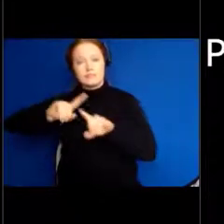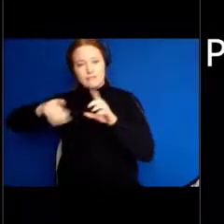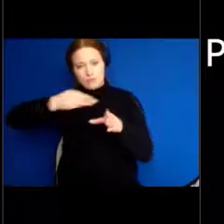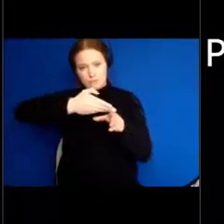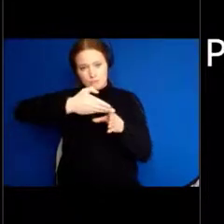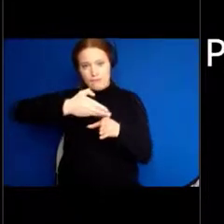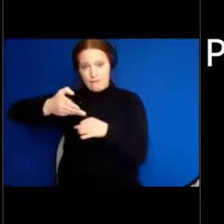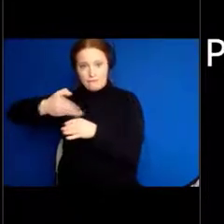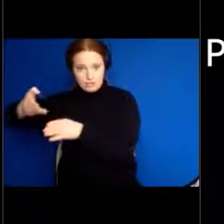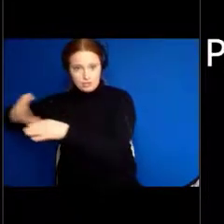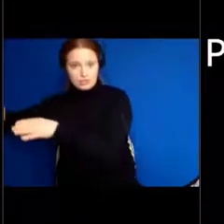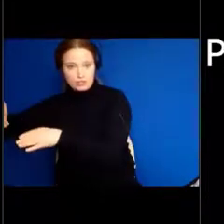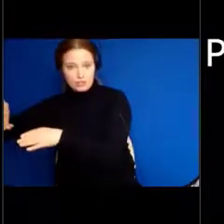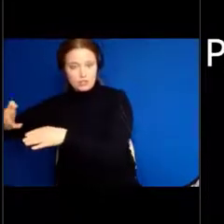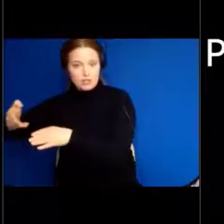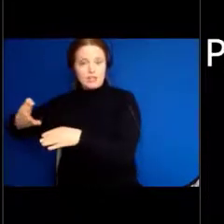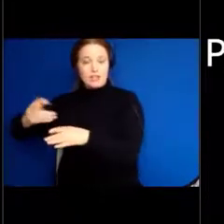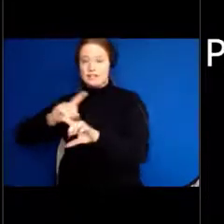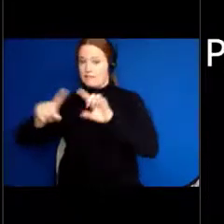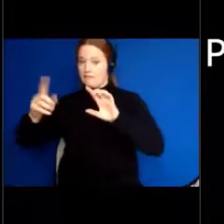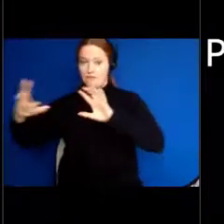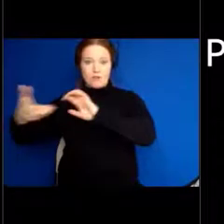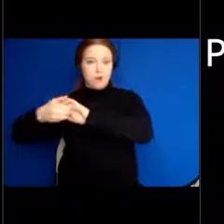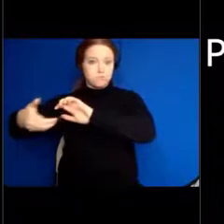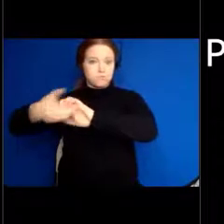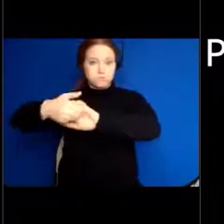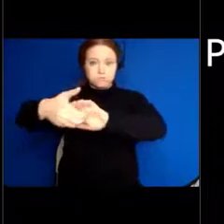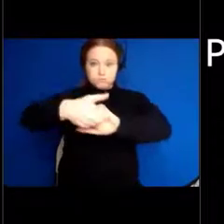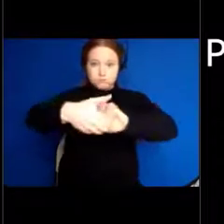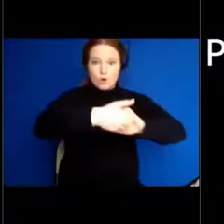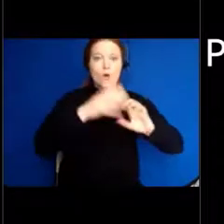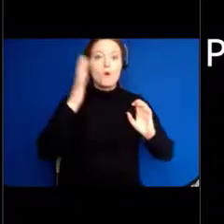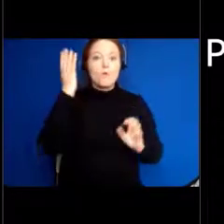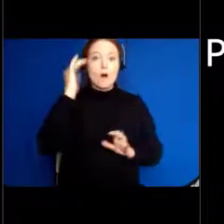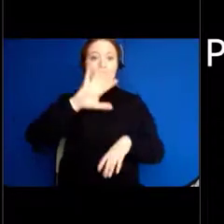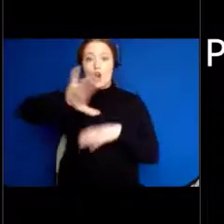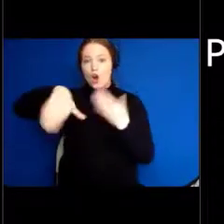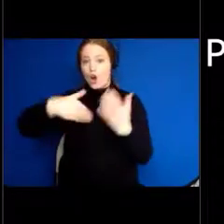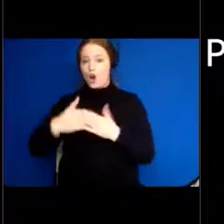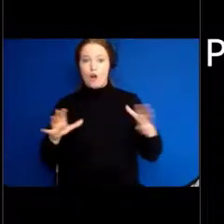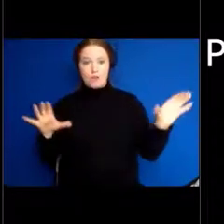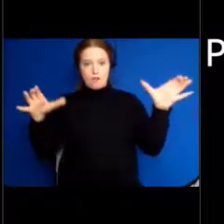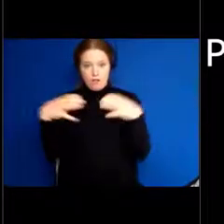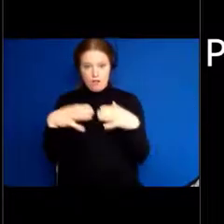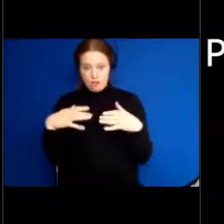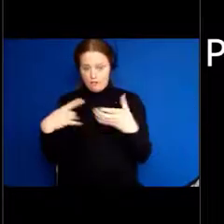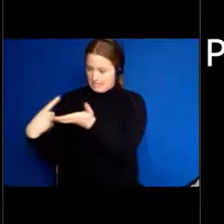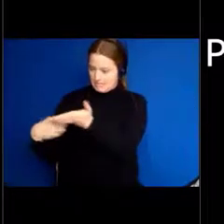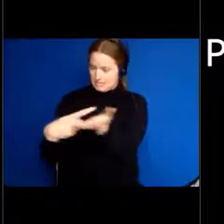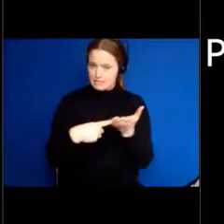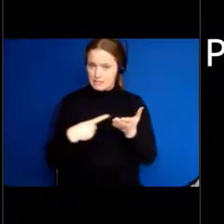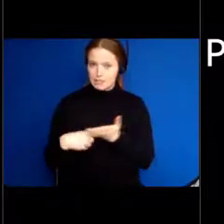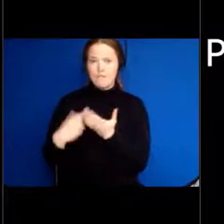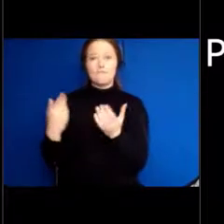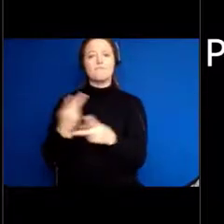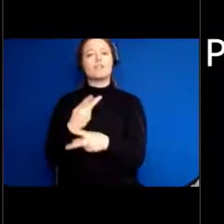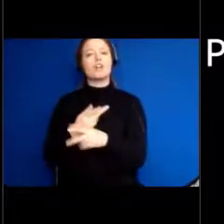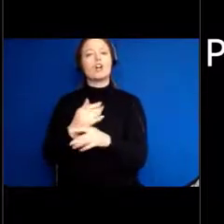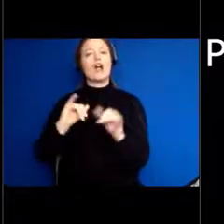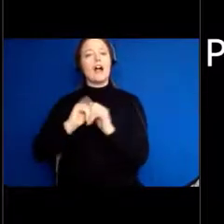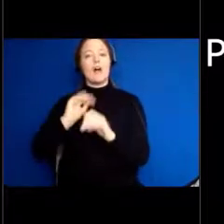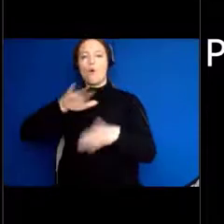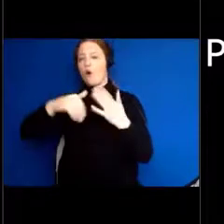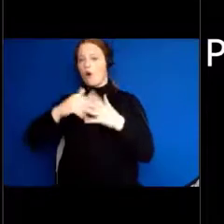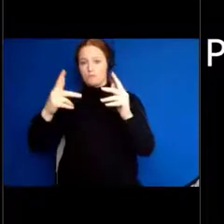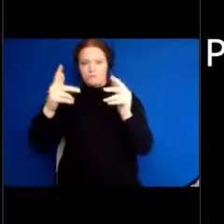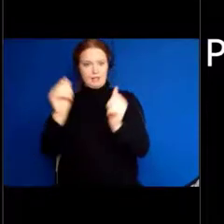a multi-disciplinary team, because we want to put Humpty Dumpty back together again and understand how all these pieces fit. So your government